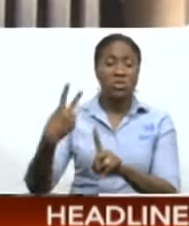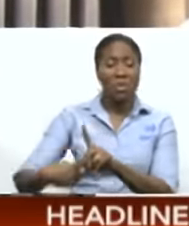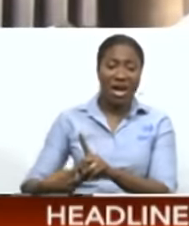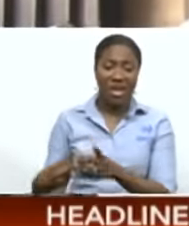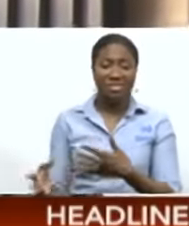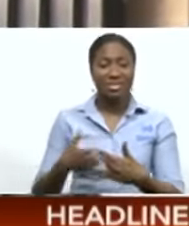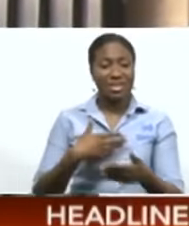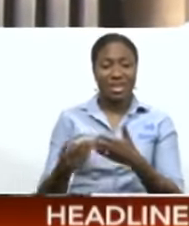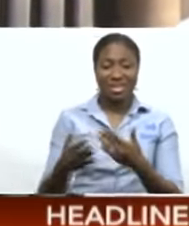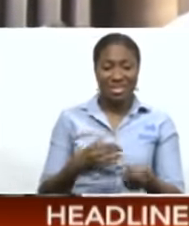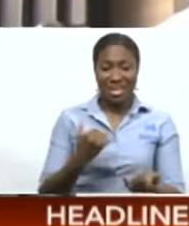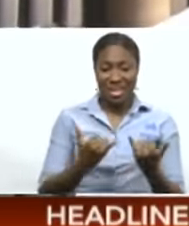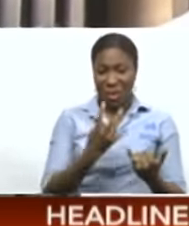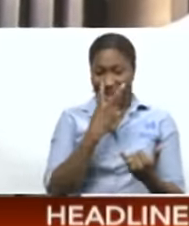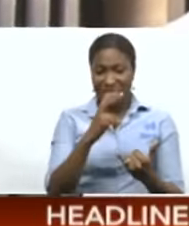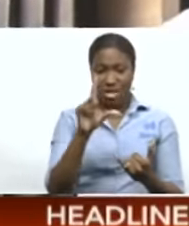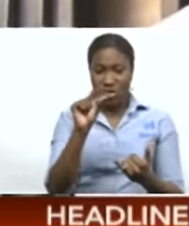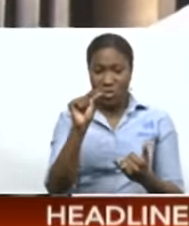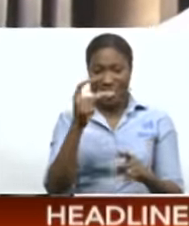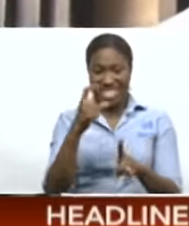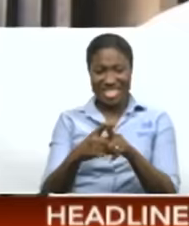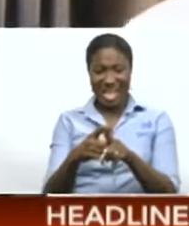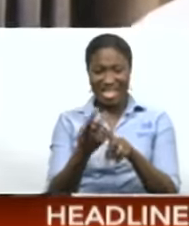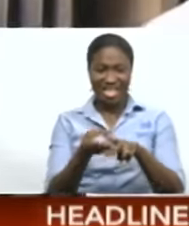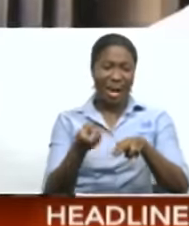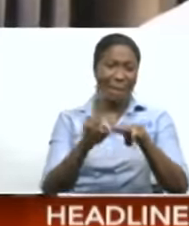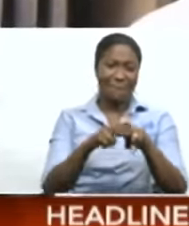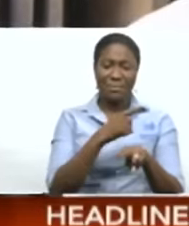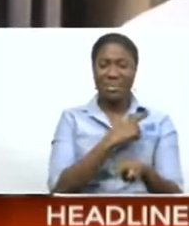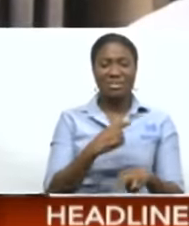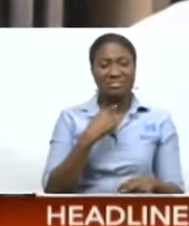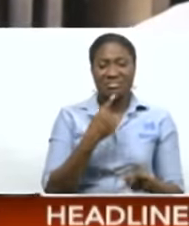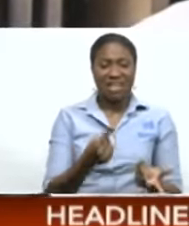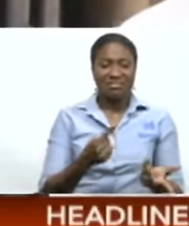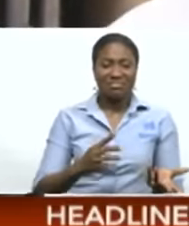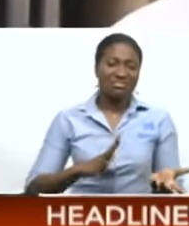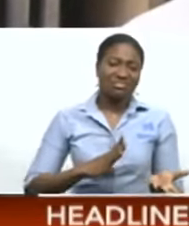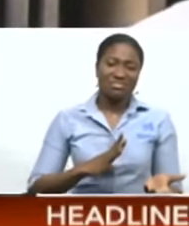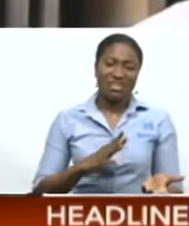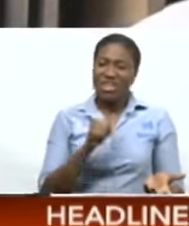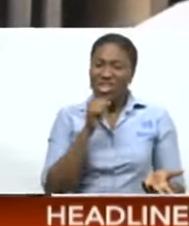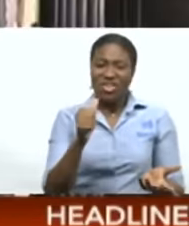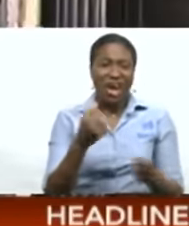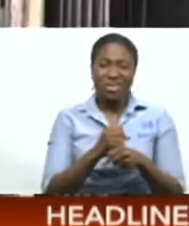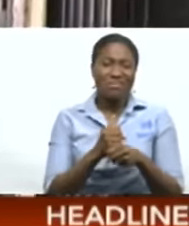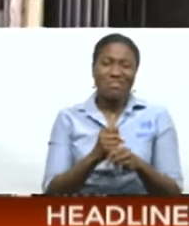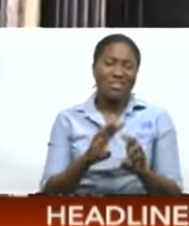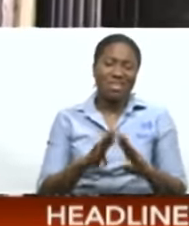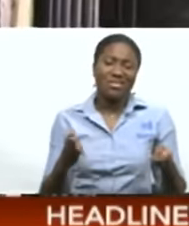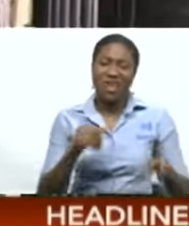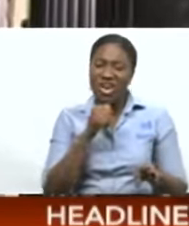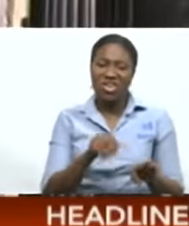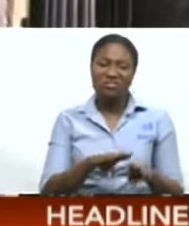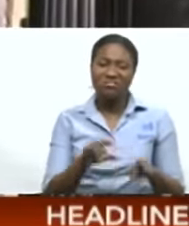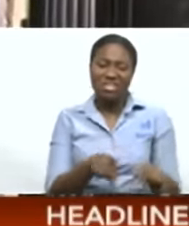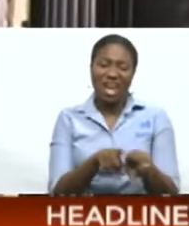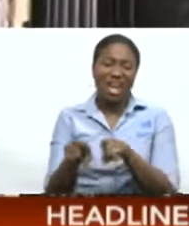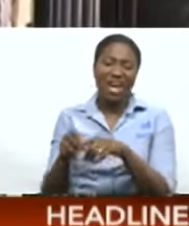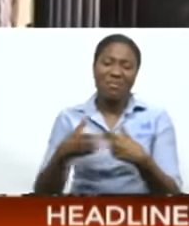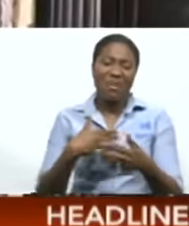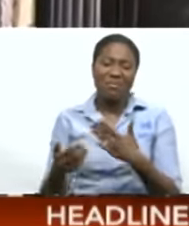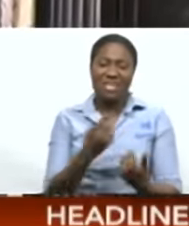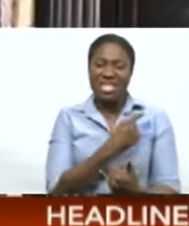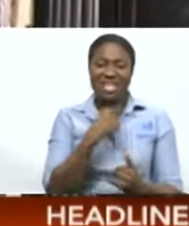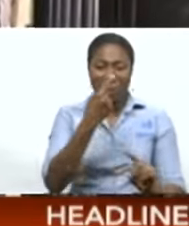I see, like, it's only 20 cents it's going to buy. So, to me, that wouldn't make a difference. I find, you know, the one month is